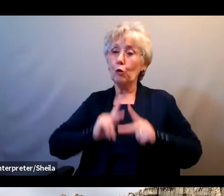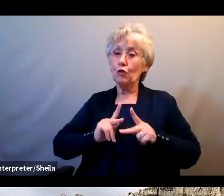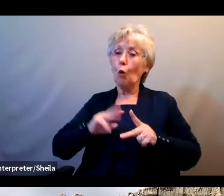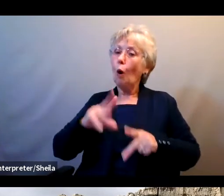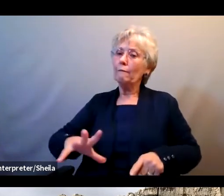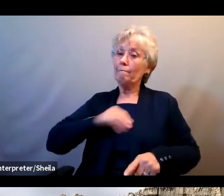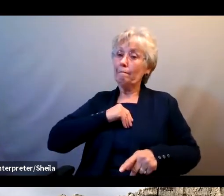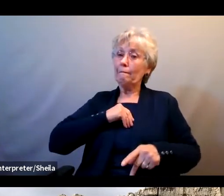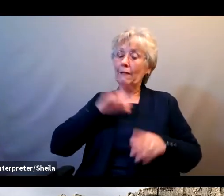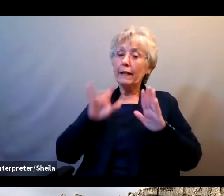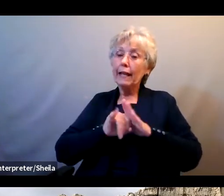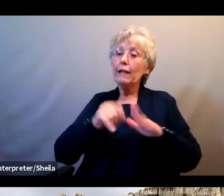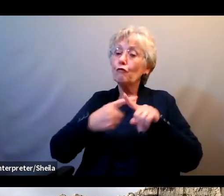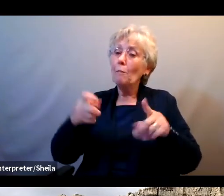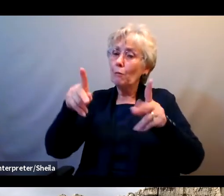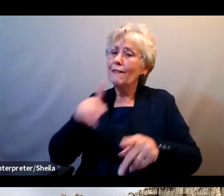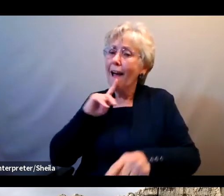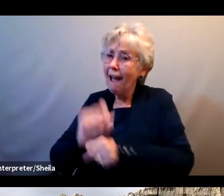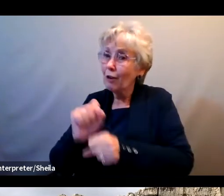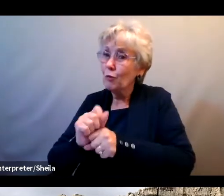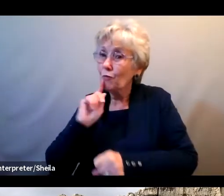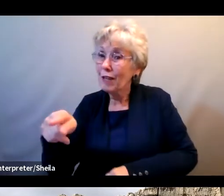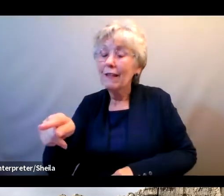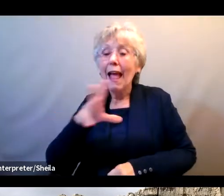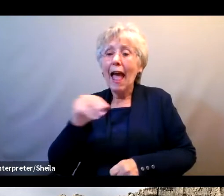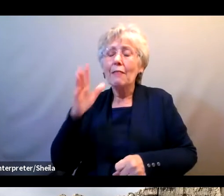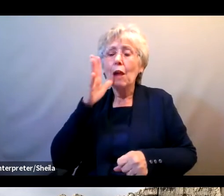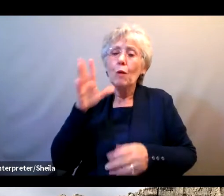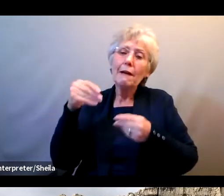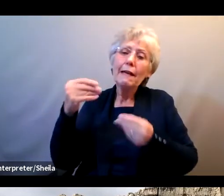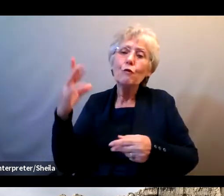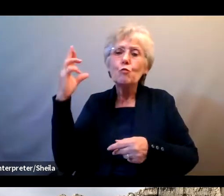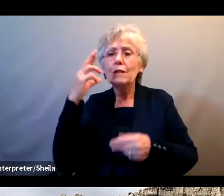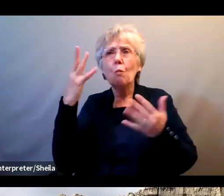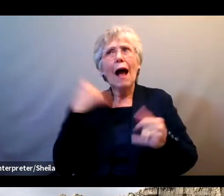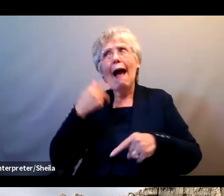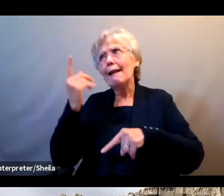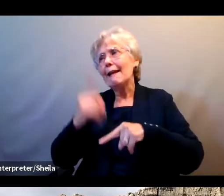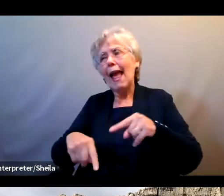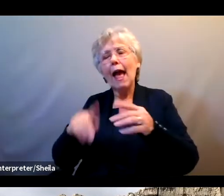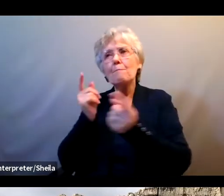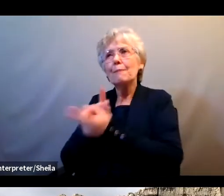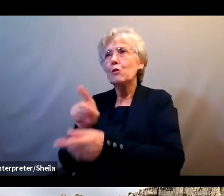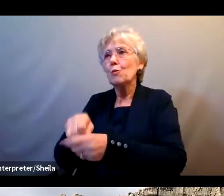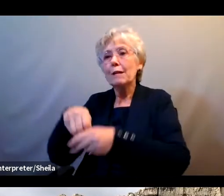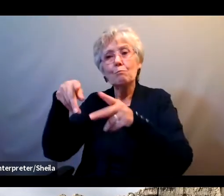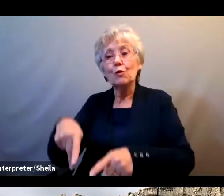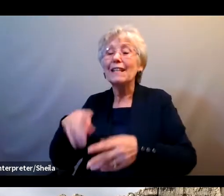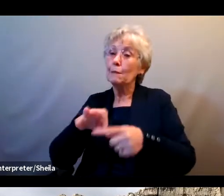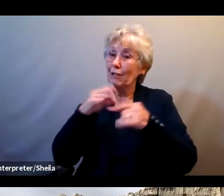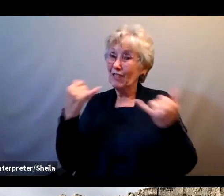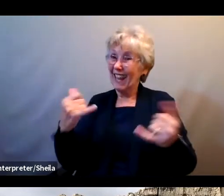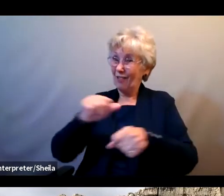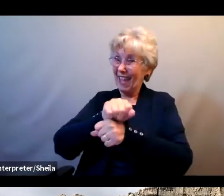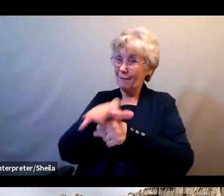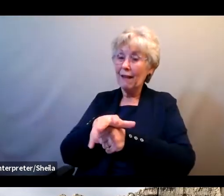of a real person. They make up plausible reasons to not meet you in person, especially during the pandemic. And even if